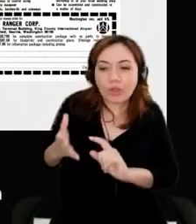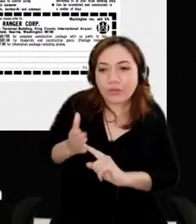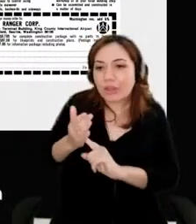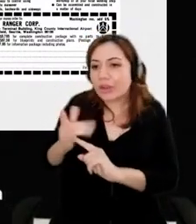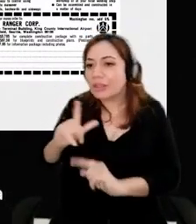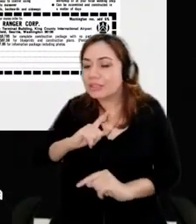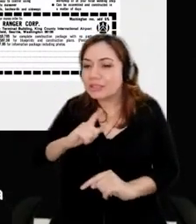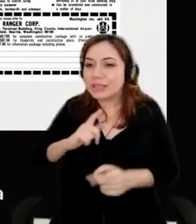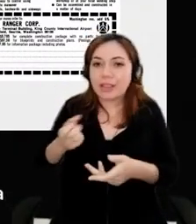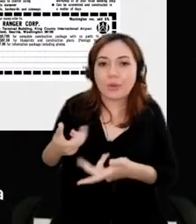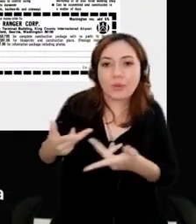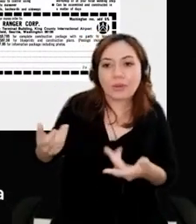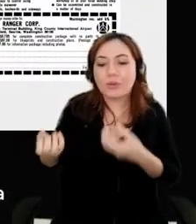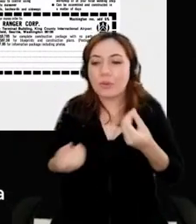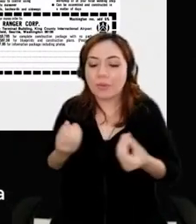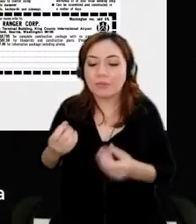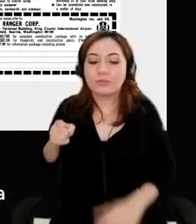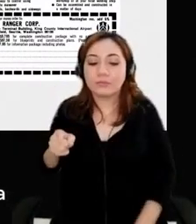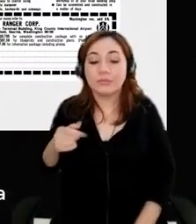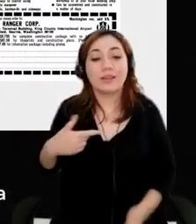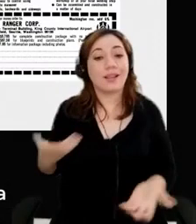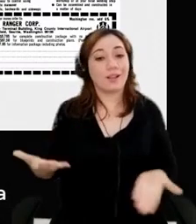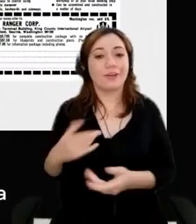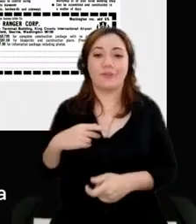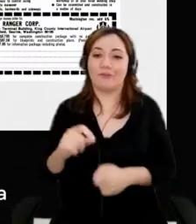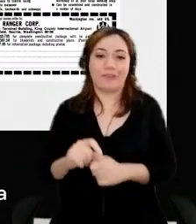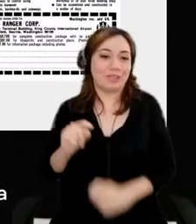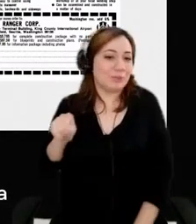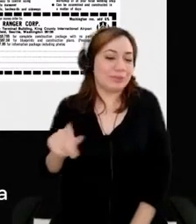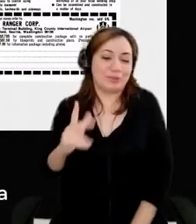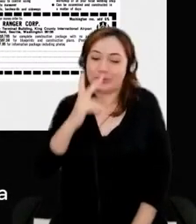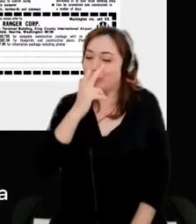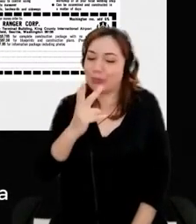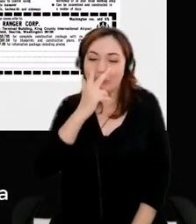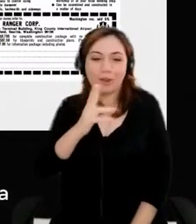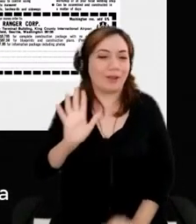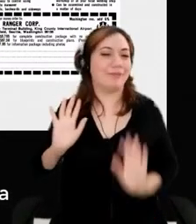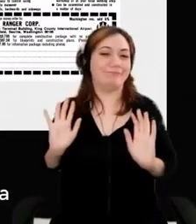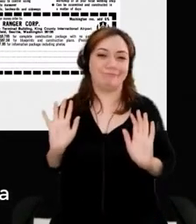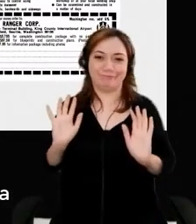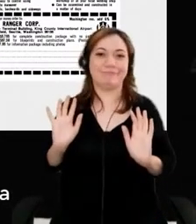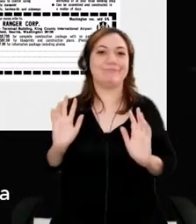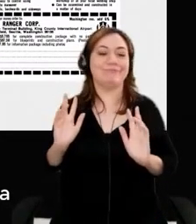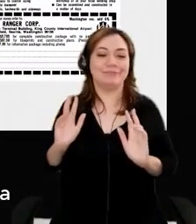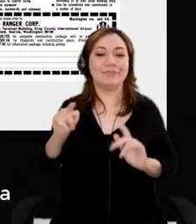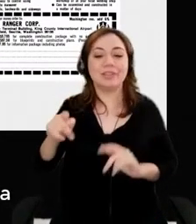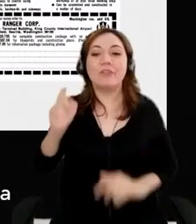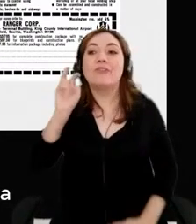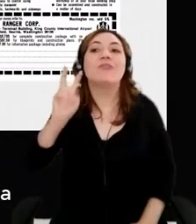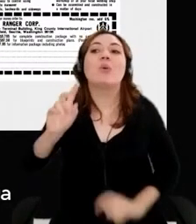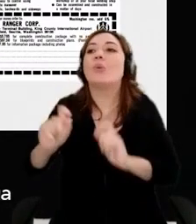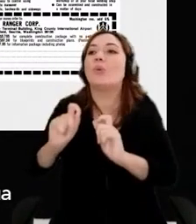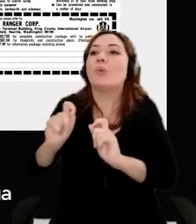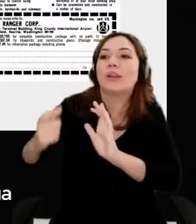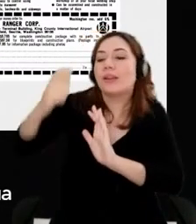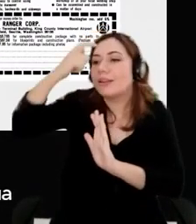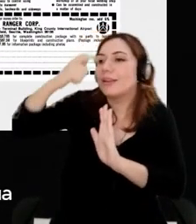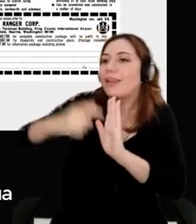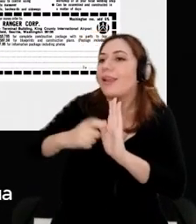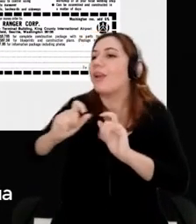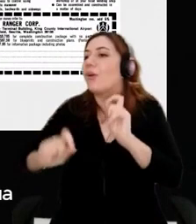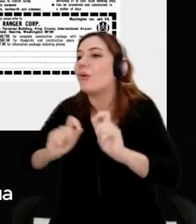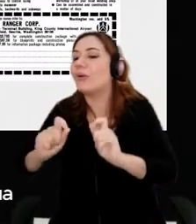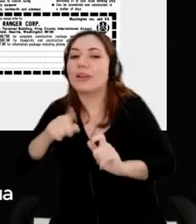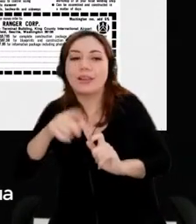that. And that's what I'm doing now. I'm doing that with what's going on in AI, what's going on with machine learning.